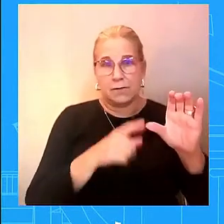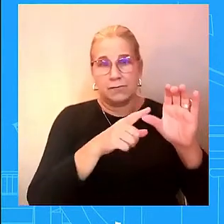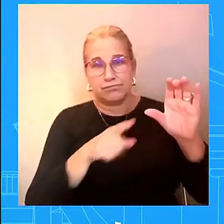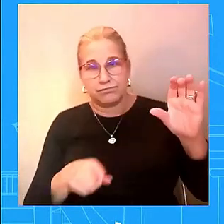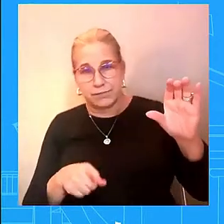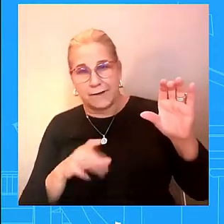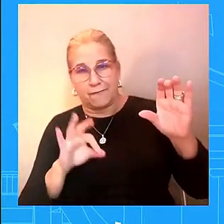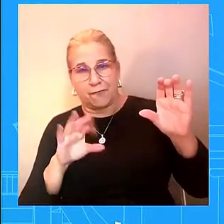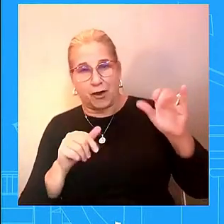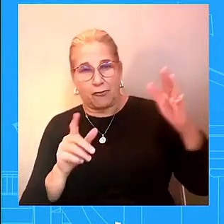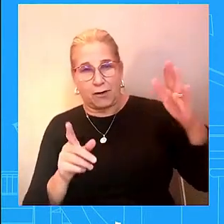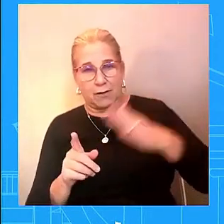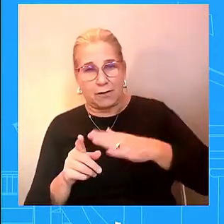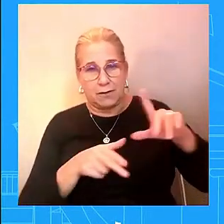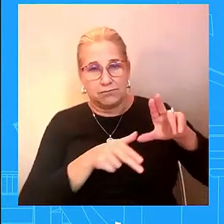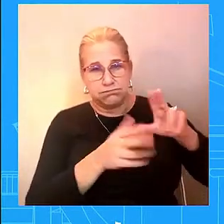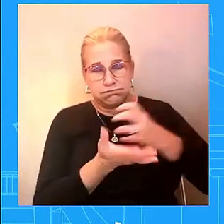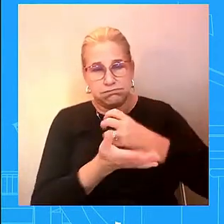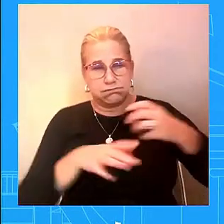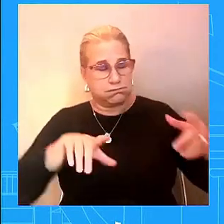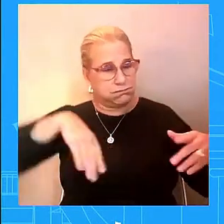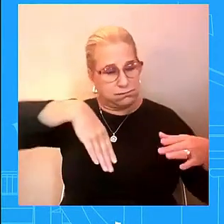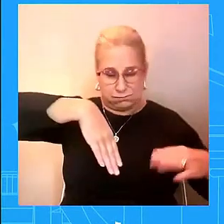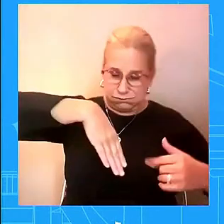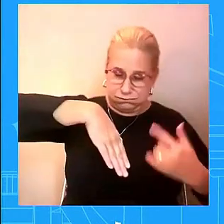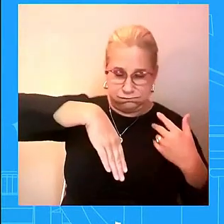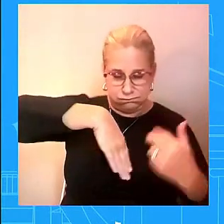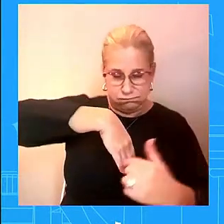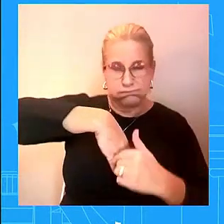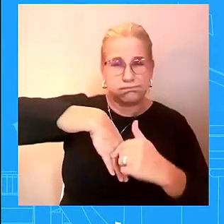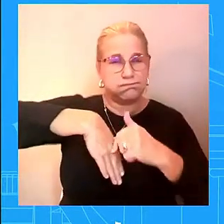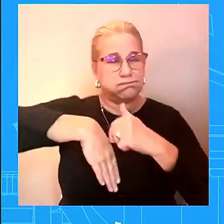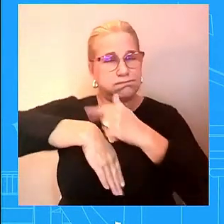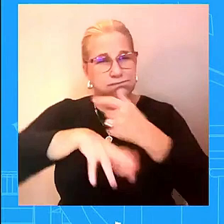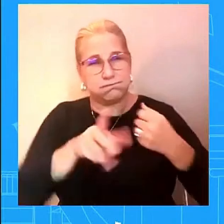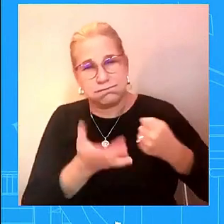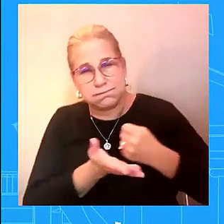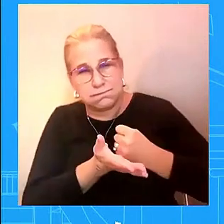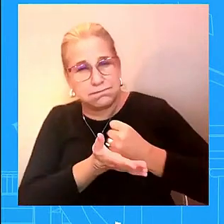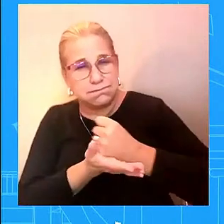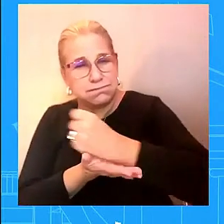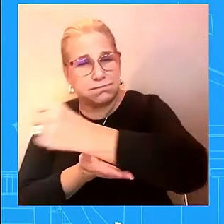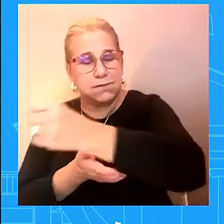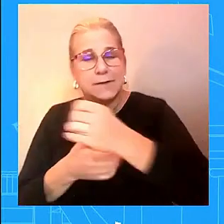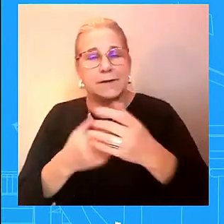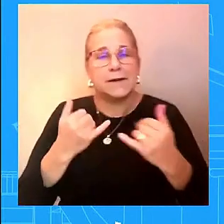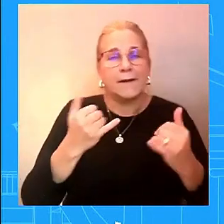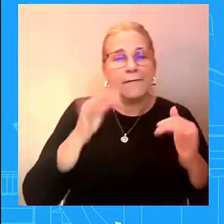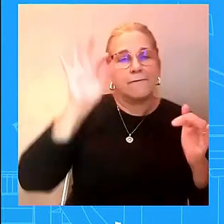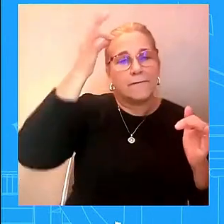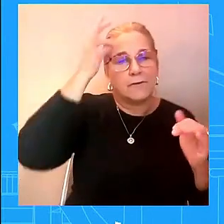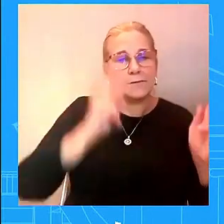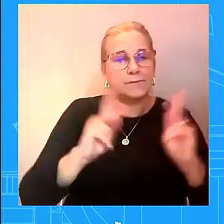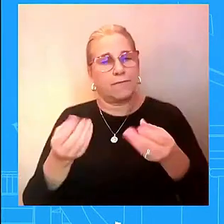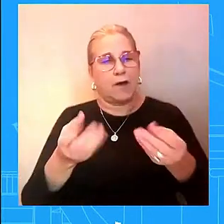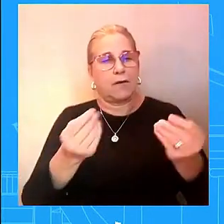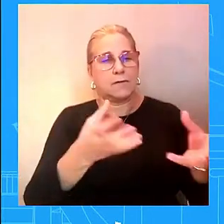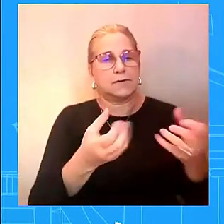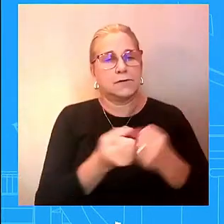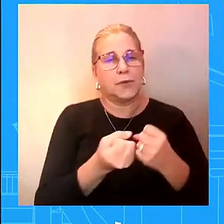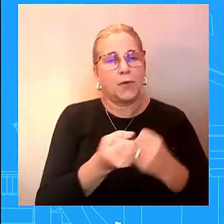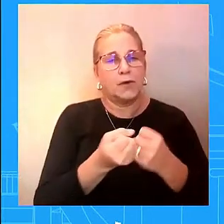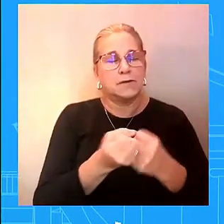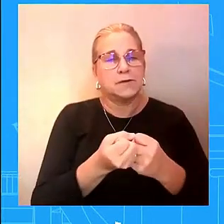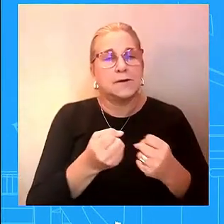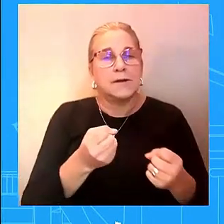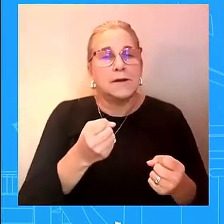north carolina and florida today administrate administrator deanne criswell is a north carolina sure